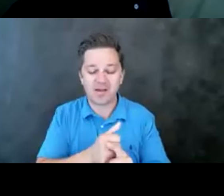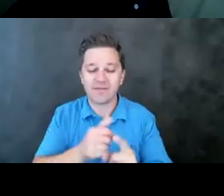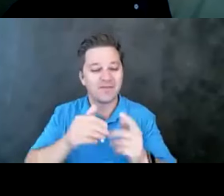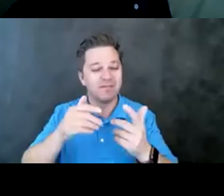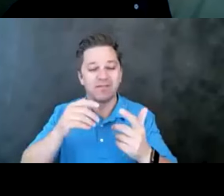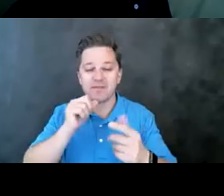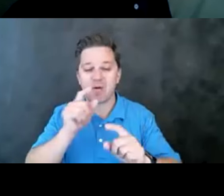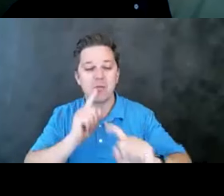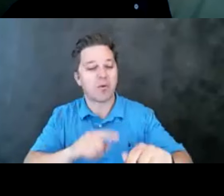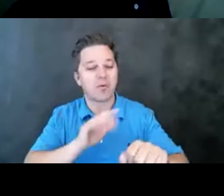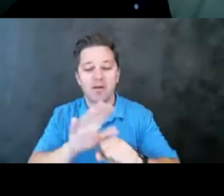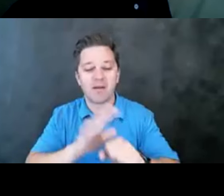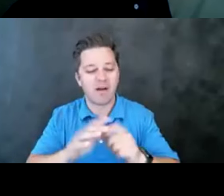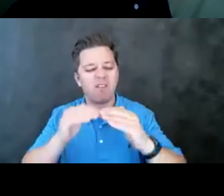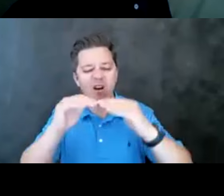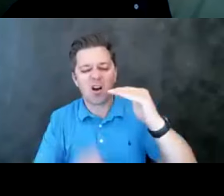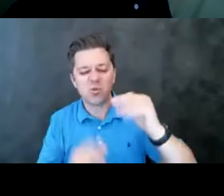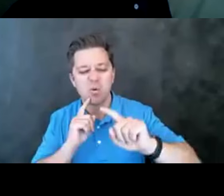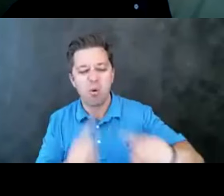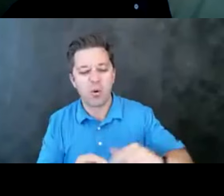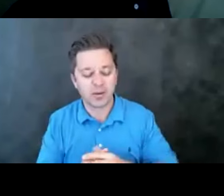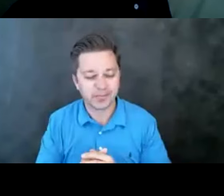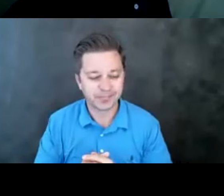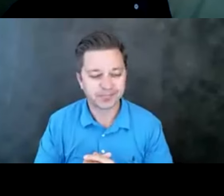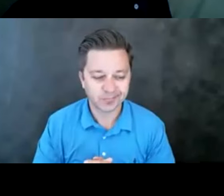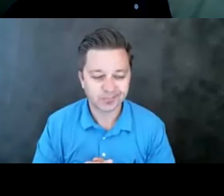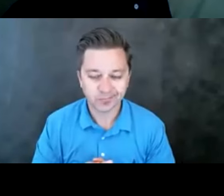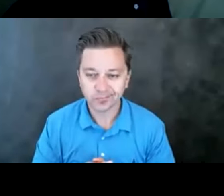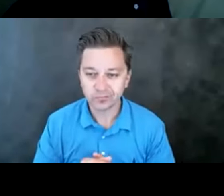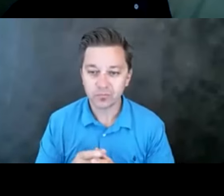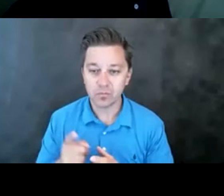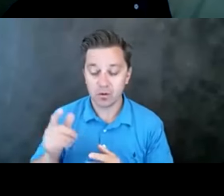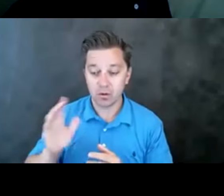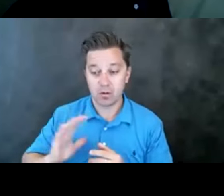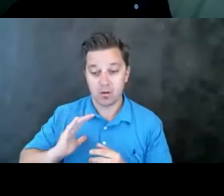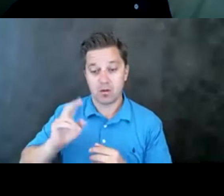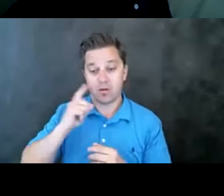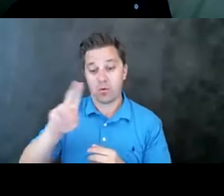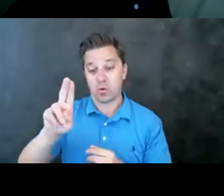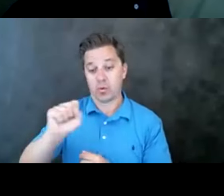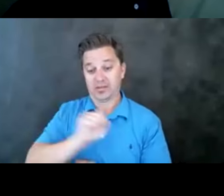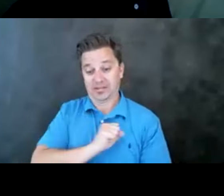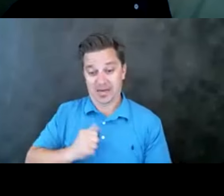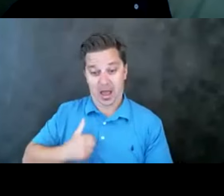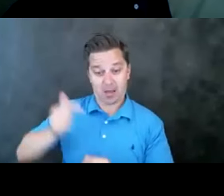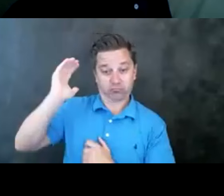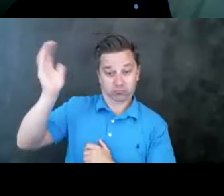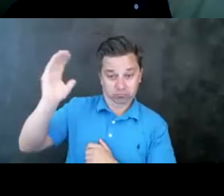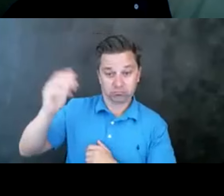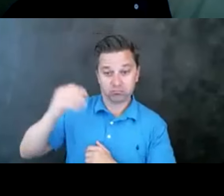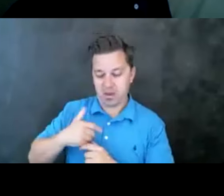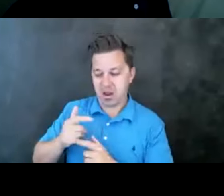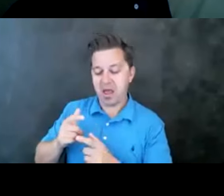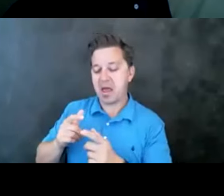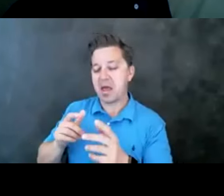don't speak to, I had the opportunity when I was younger to present before the United States Senate, and I had an offline conversation with the Surgeon General